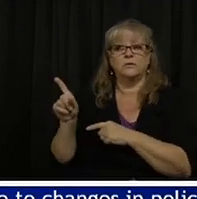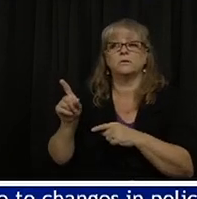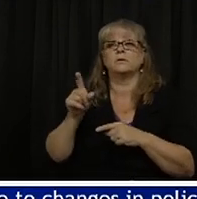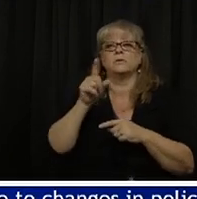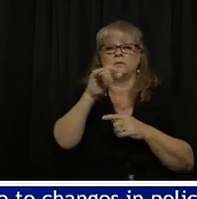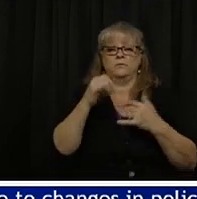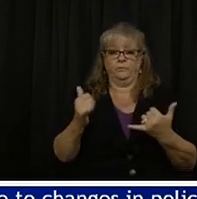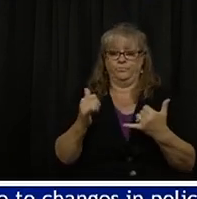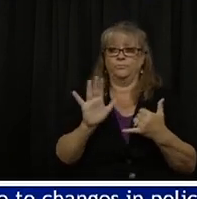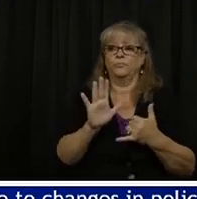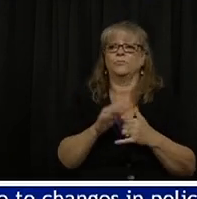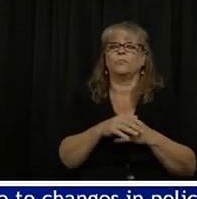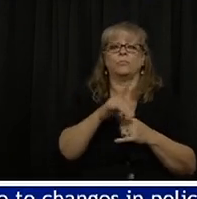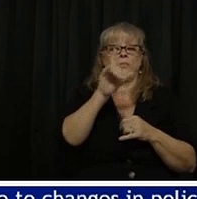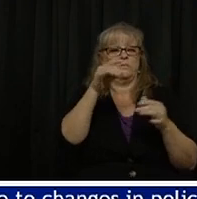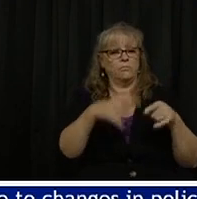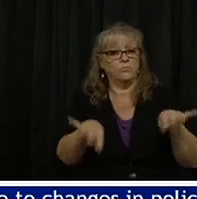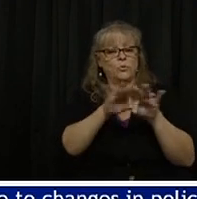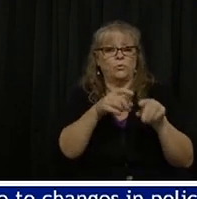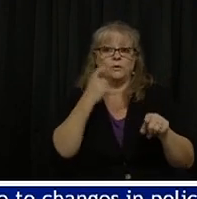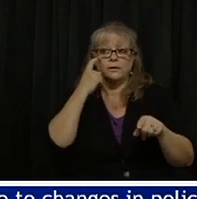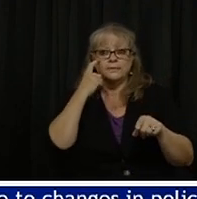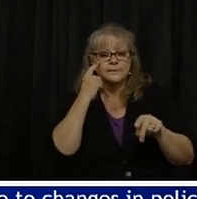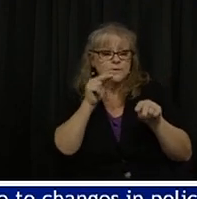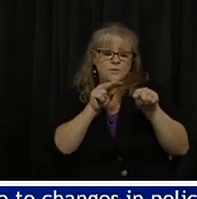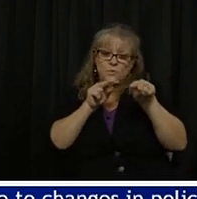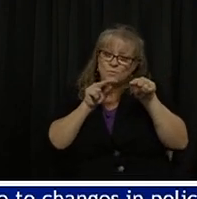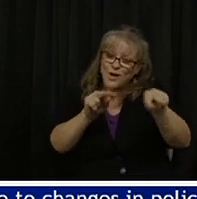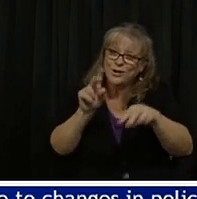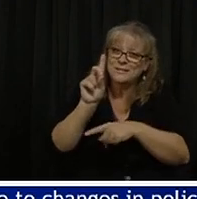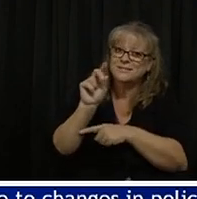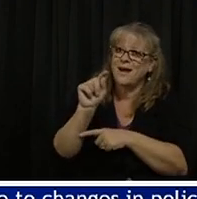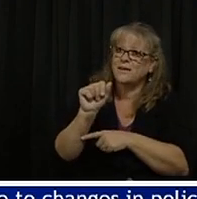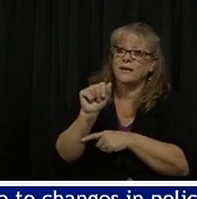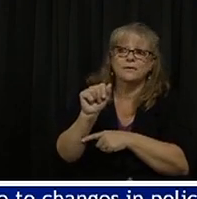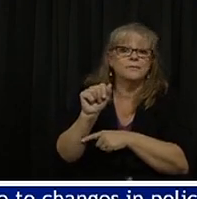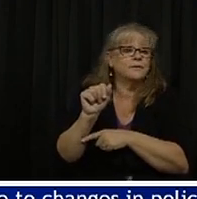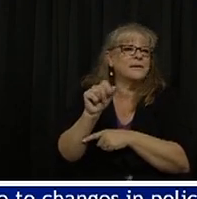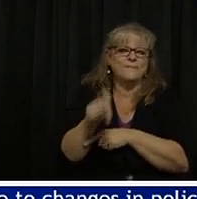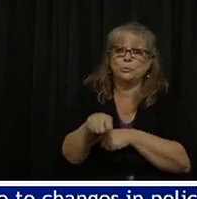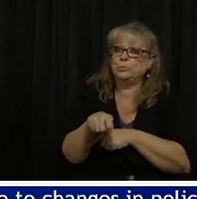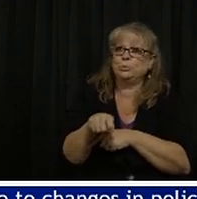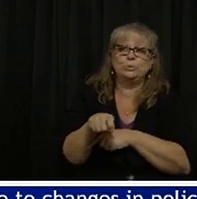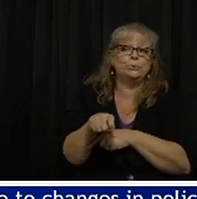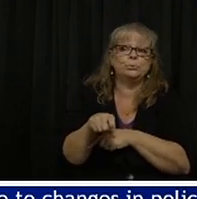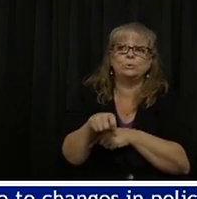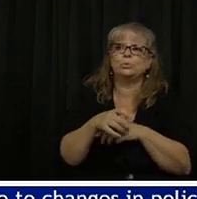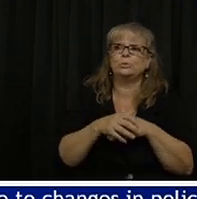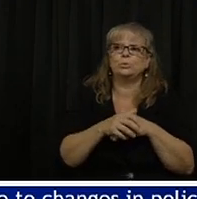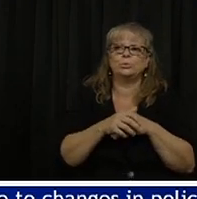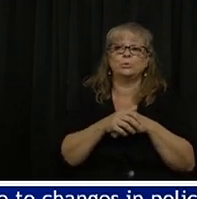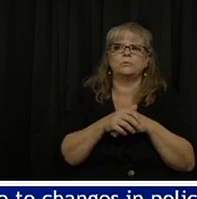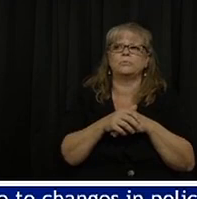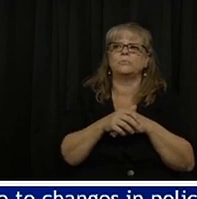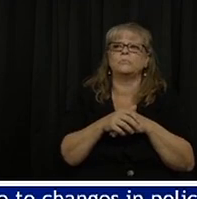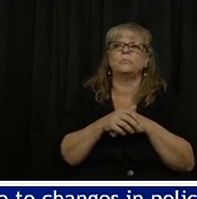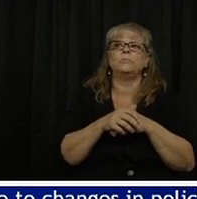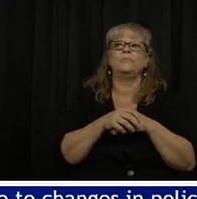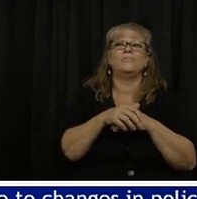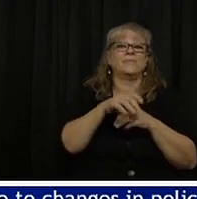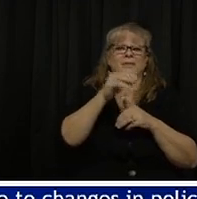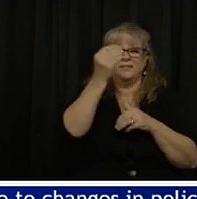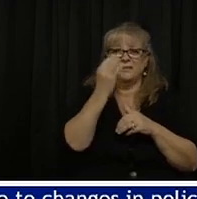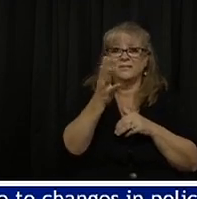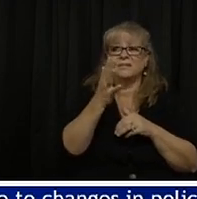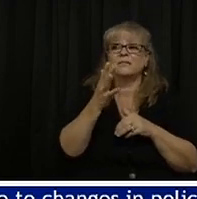carefully and continue to watch the data over time. But given the trends that we're seeing, we don't believe that chance alone is explaining the